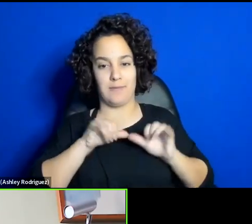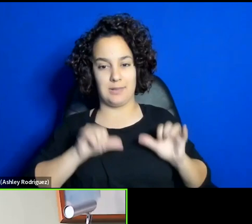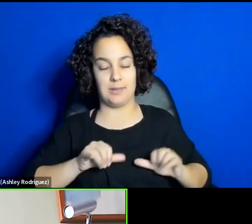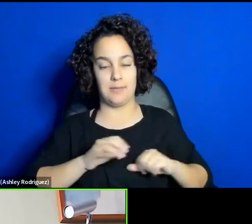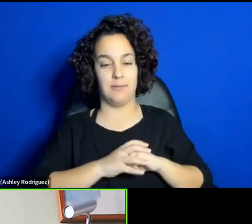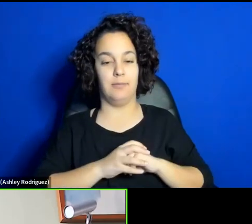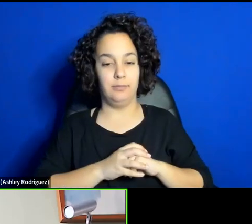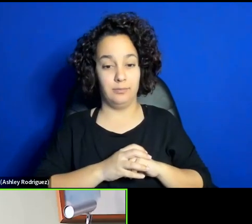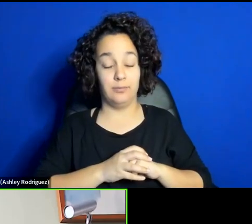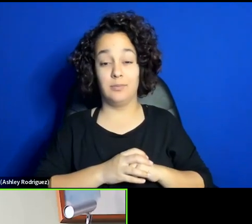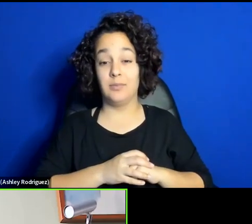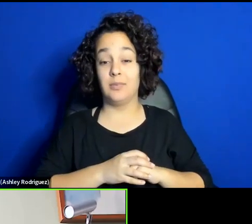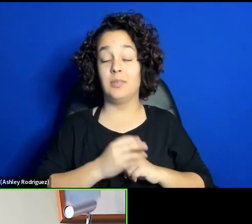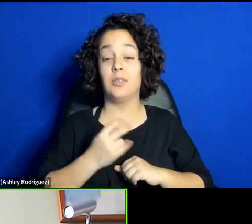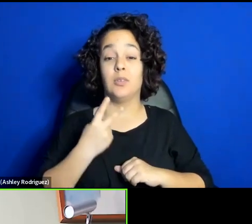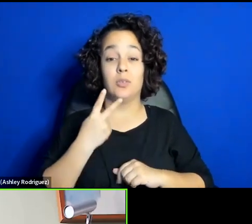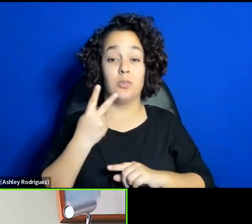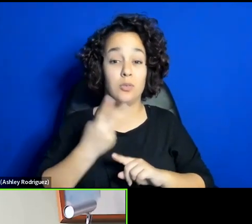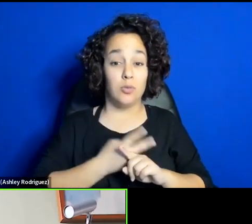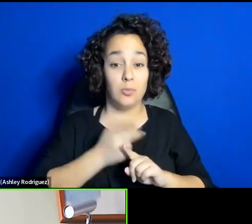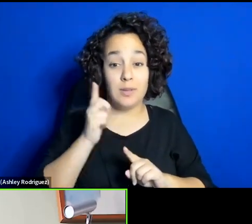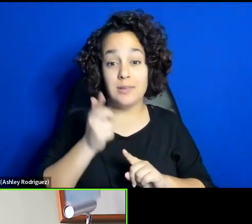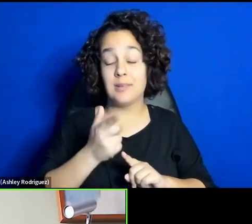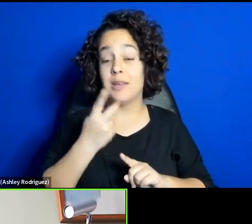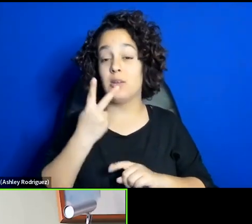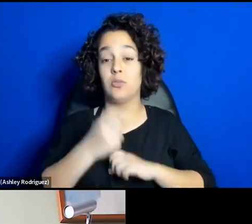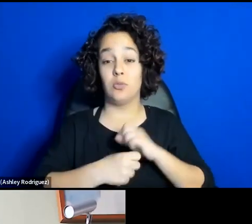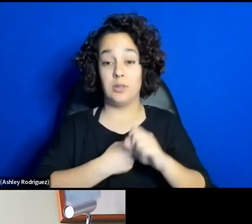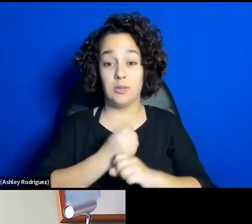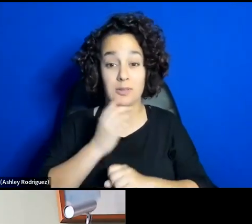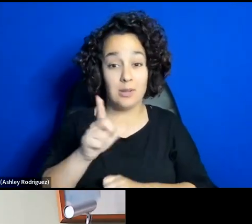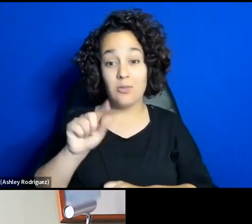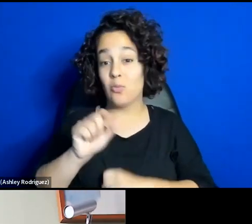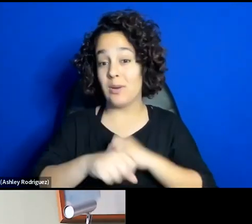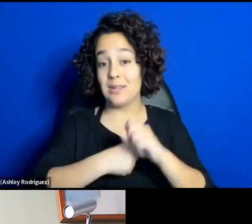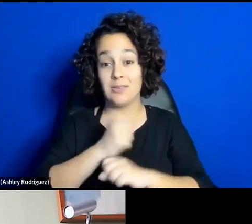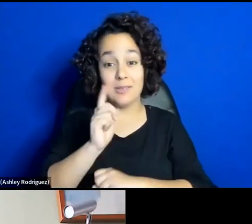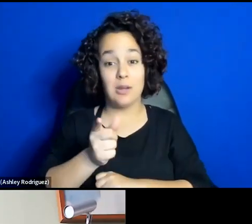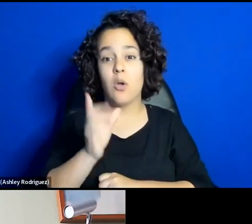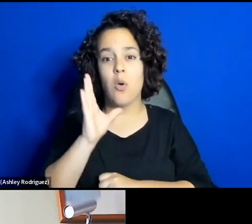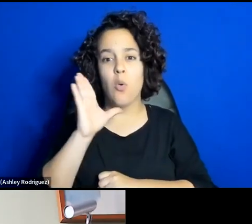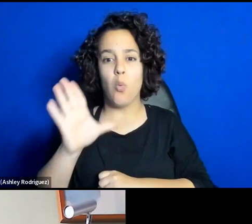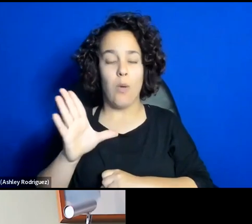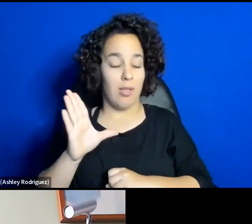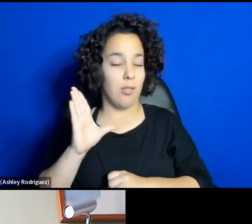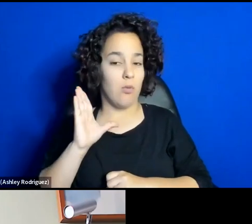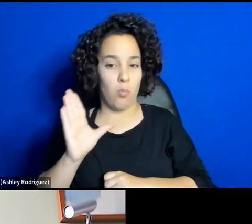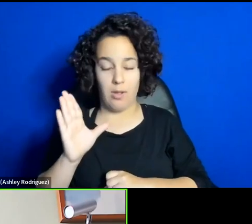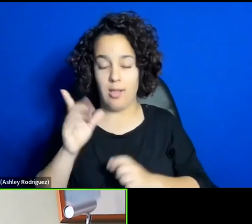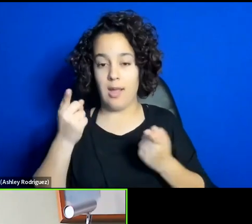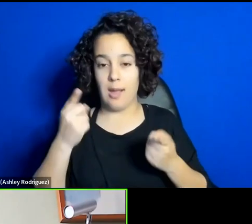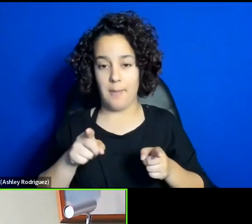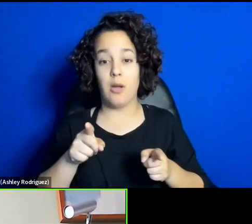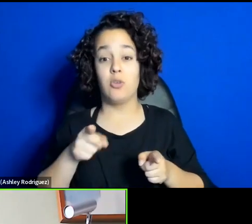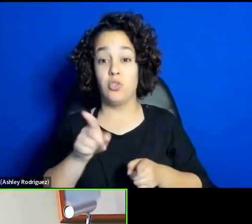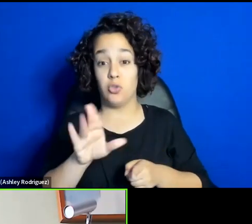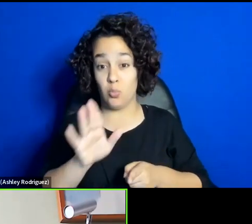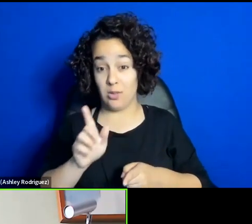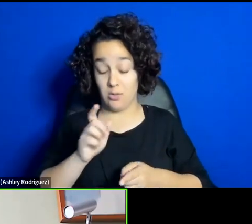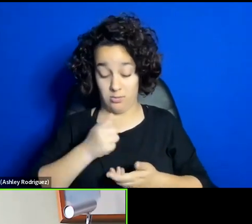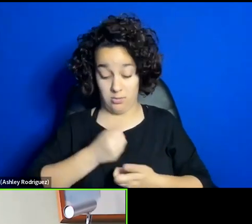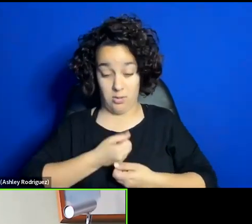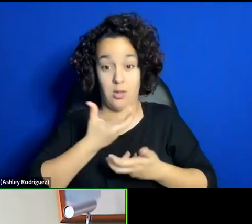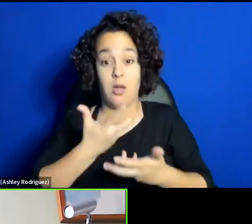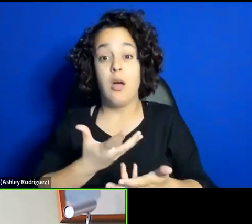later, two years later, 20 years later, it will come out, and you write something and maybe even you don't even think it's any related to what you've